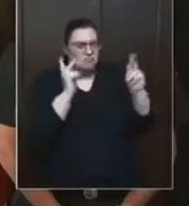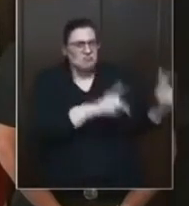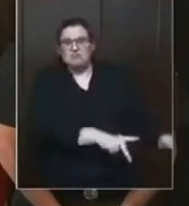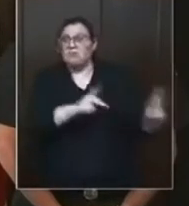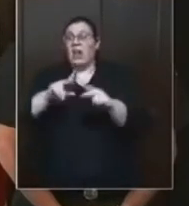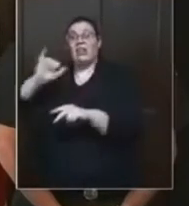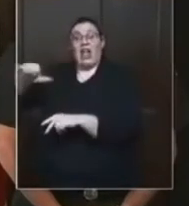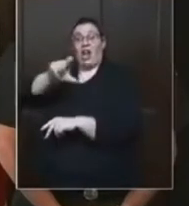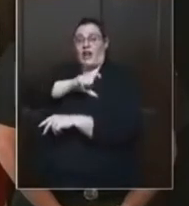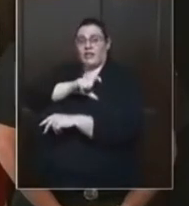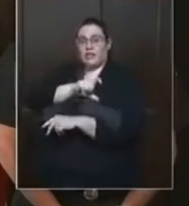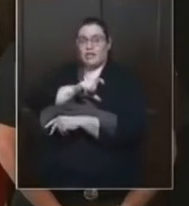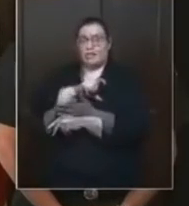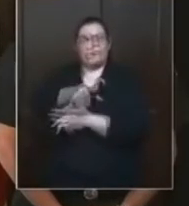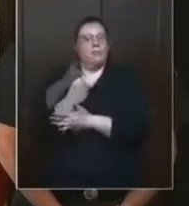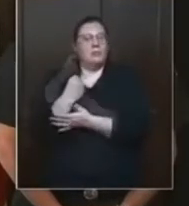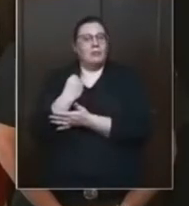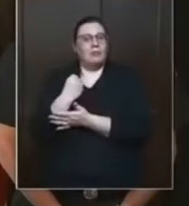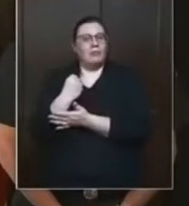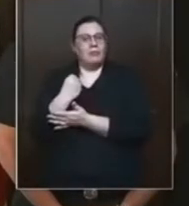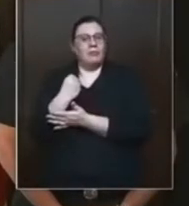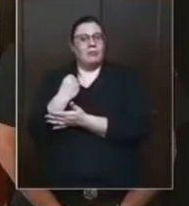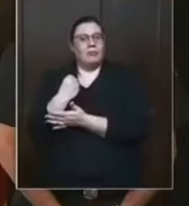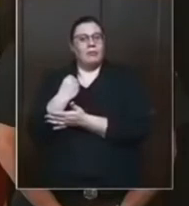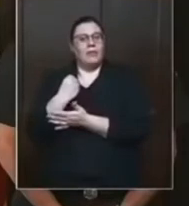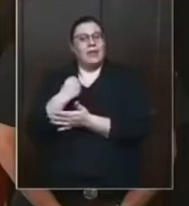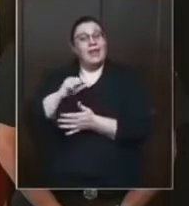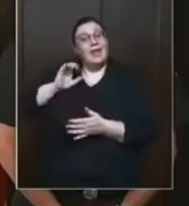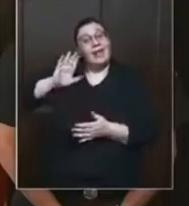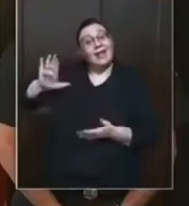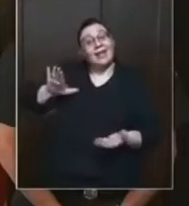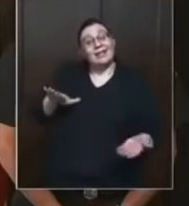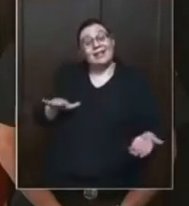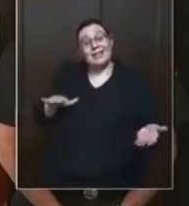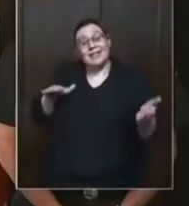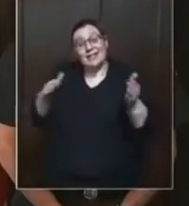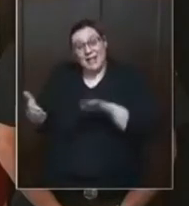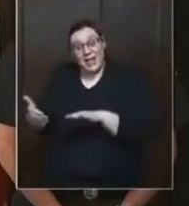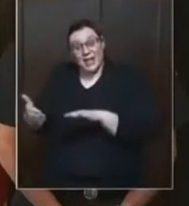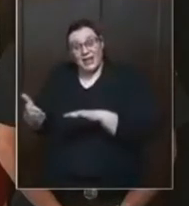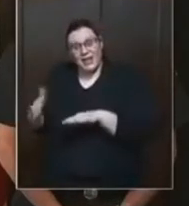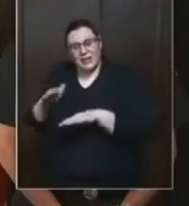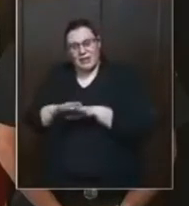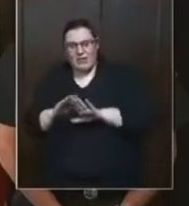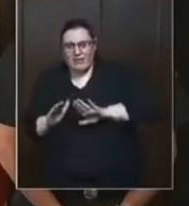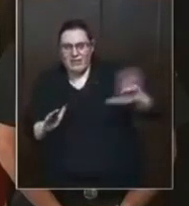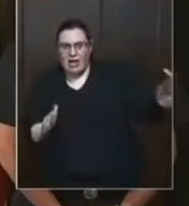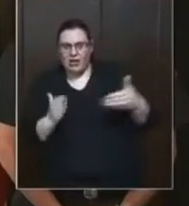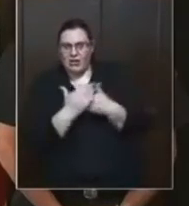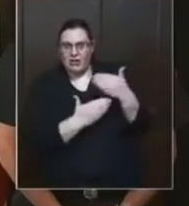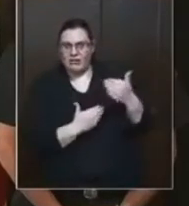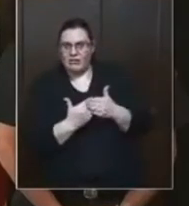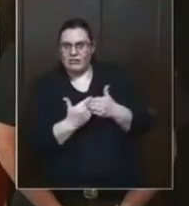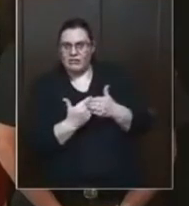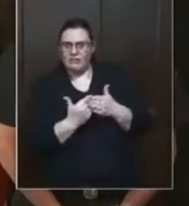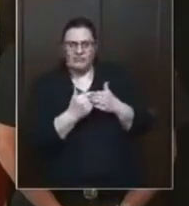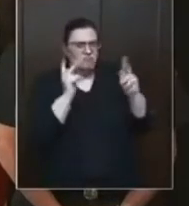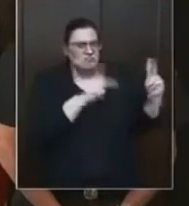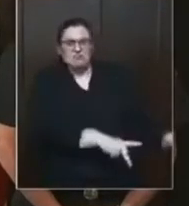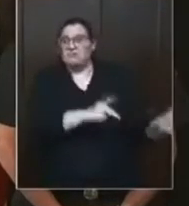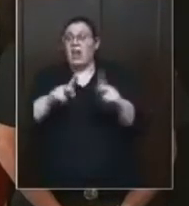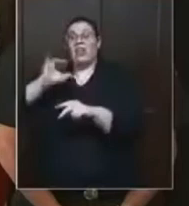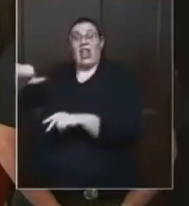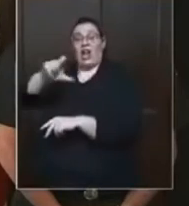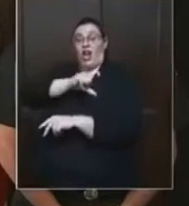So, they're not the ones that are guilty. They're to blame you. You the reason why we're getting torn